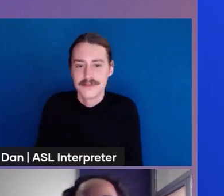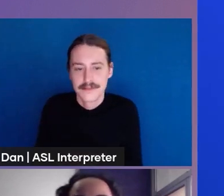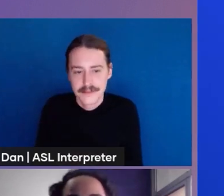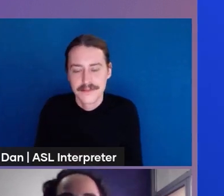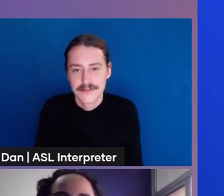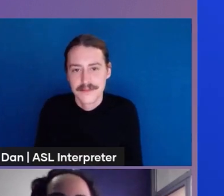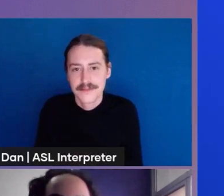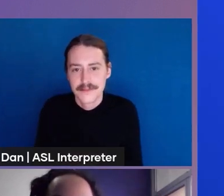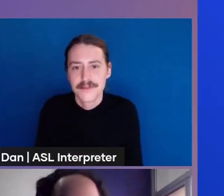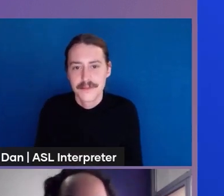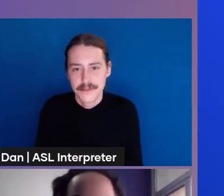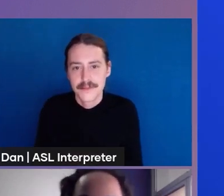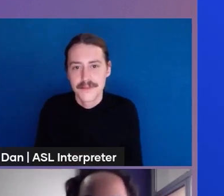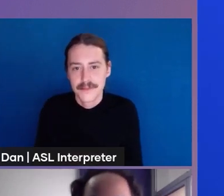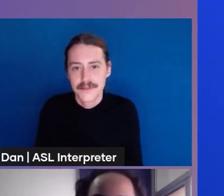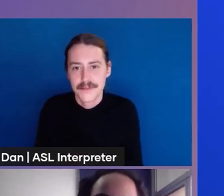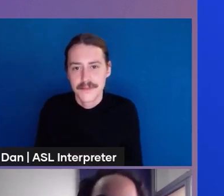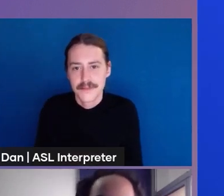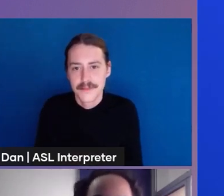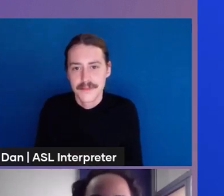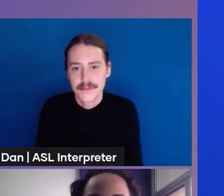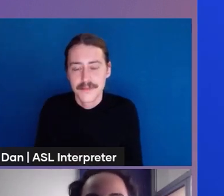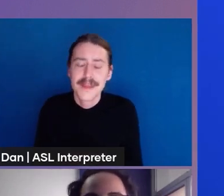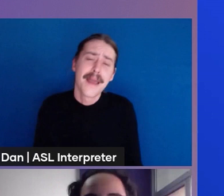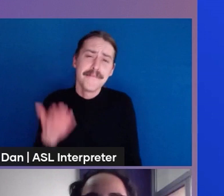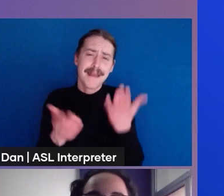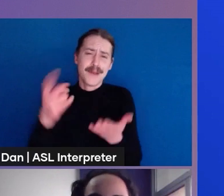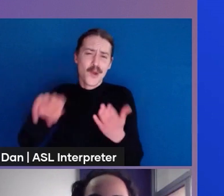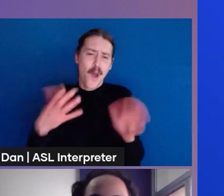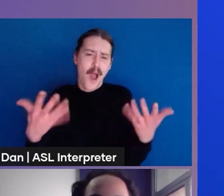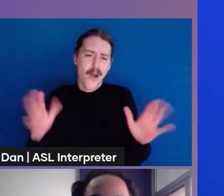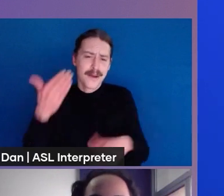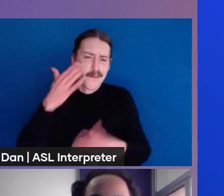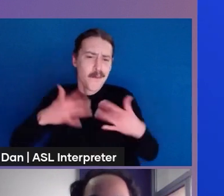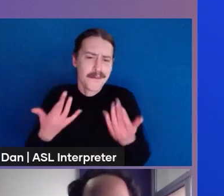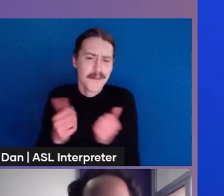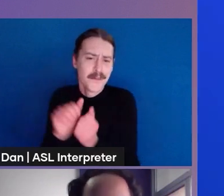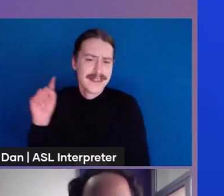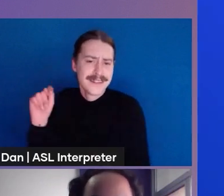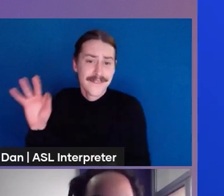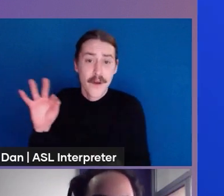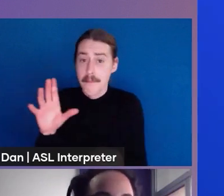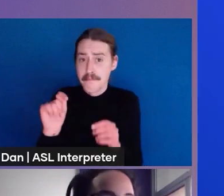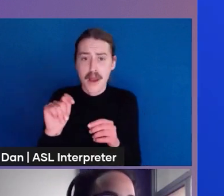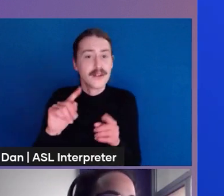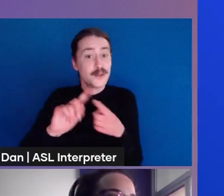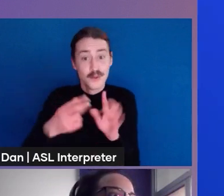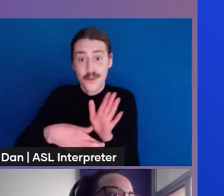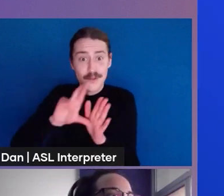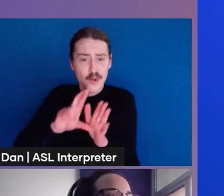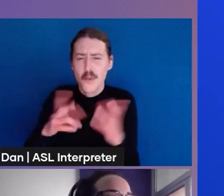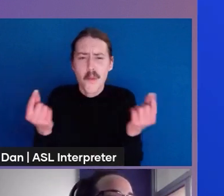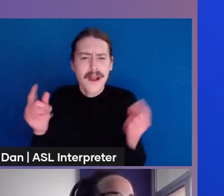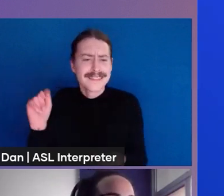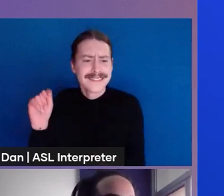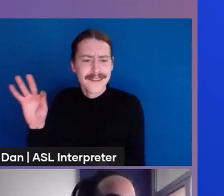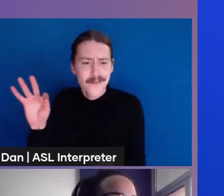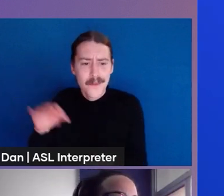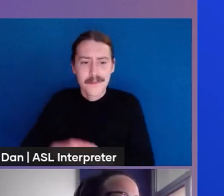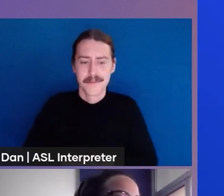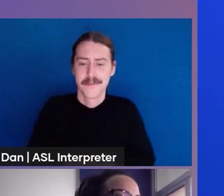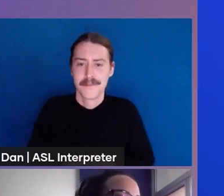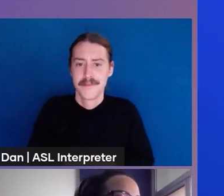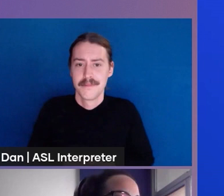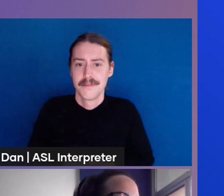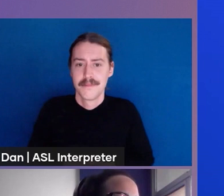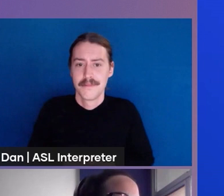you already you all probably already know this however to leverage everyone what is Terraform Terraform is